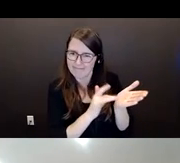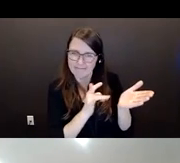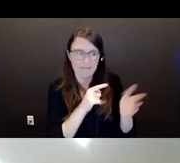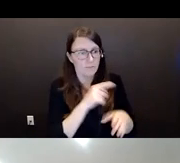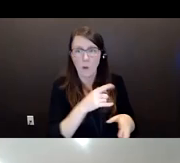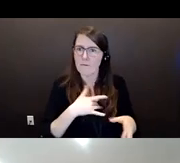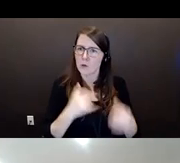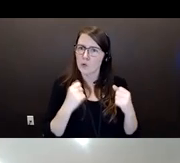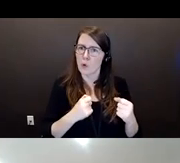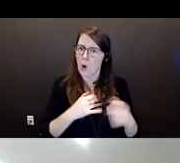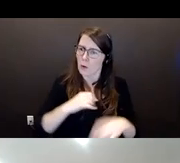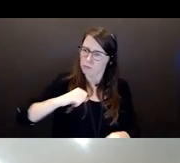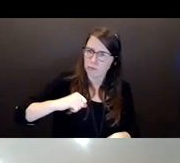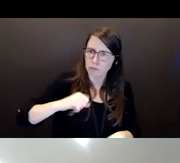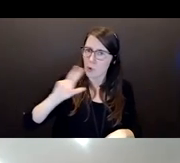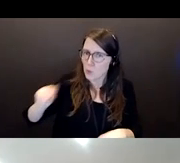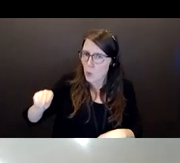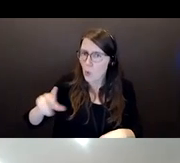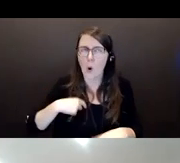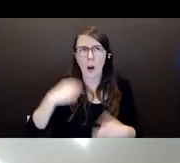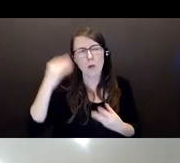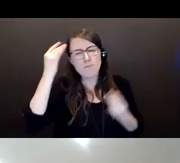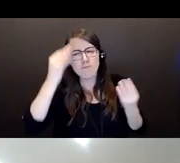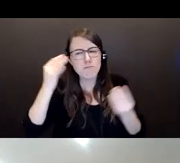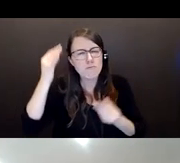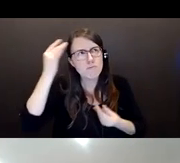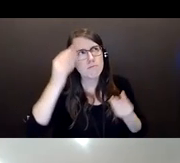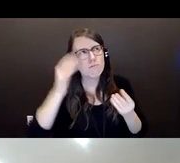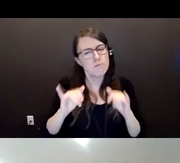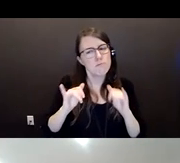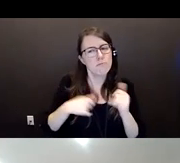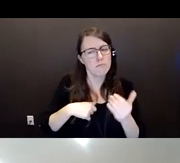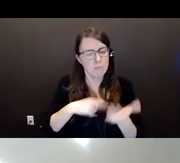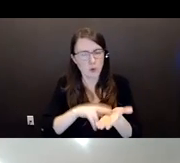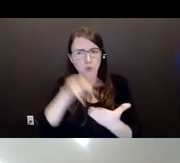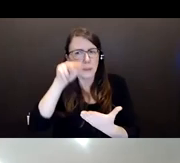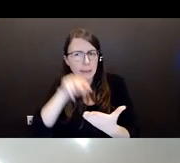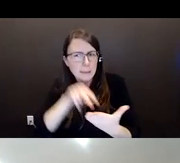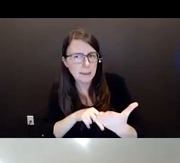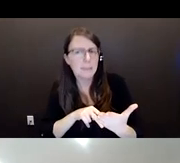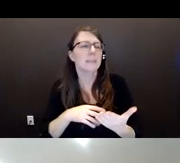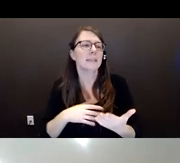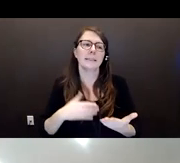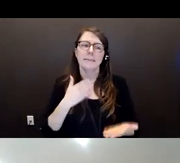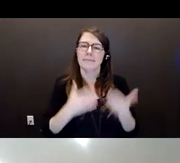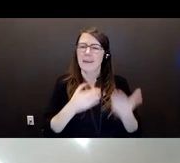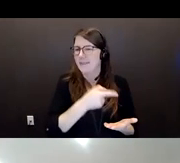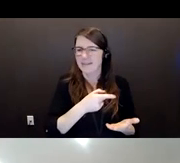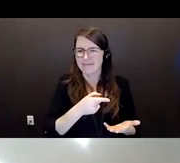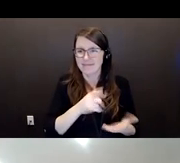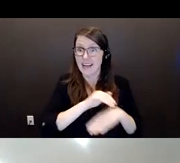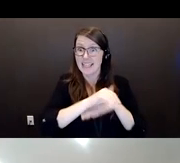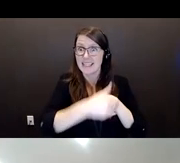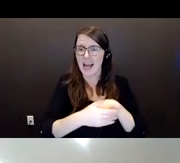to really think things through maybe before she, you know, um, provided money or funds and things or actions that she took at the time. So, um,